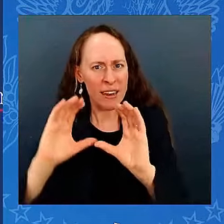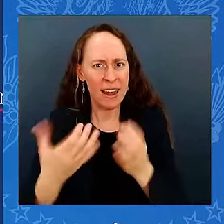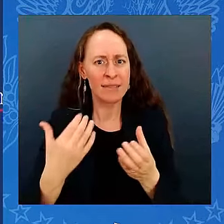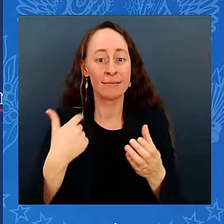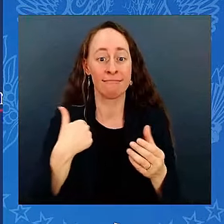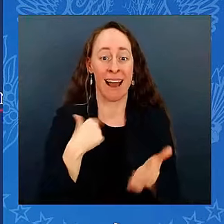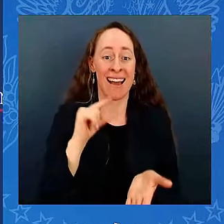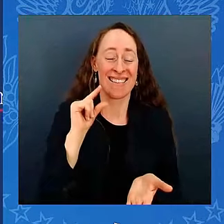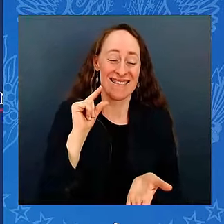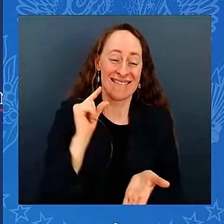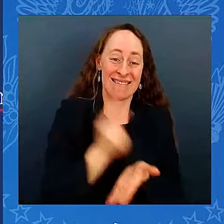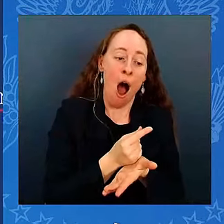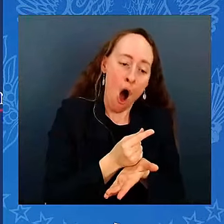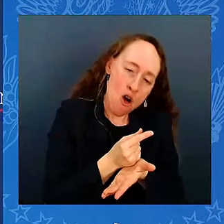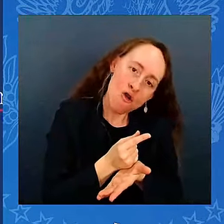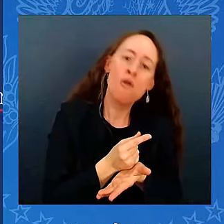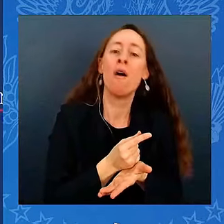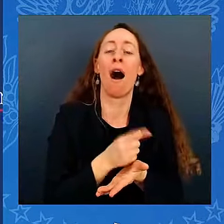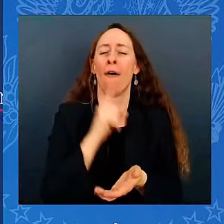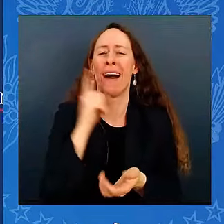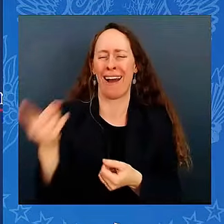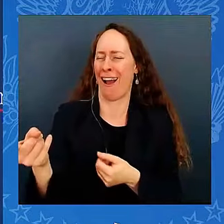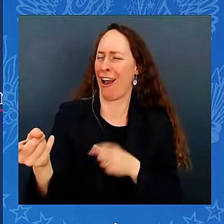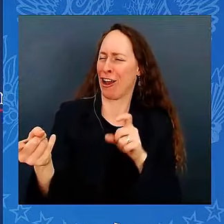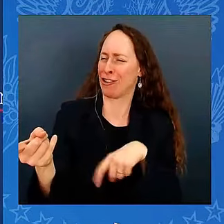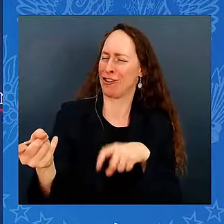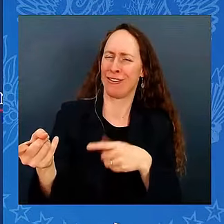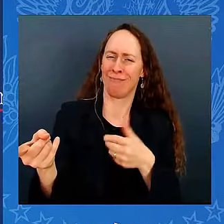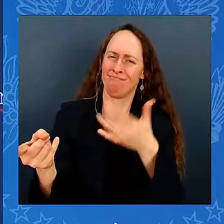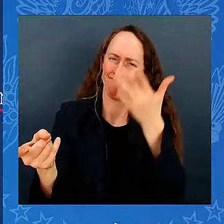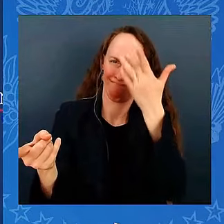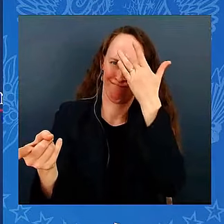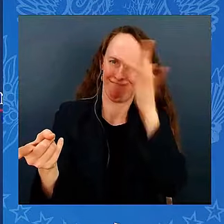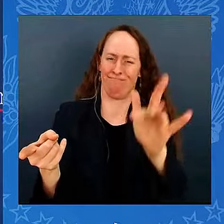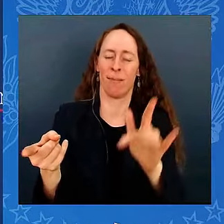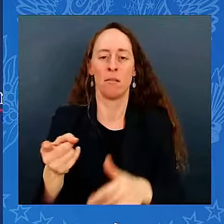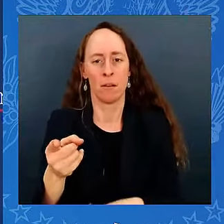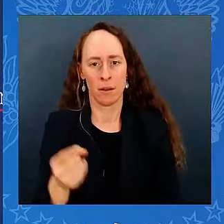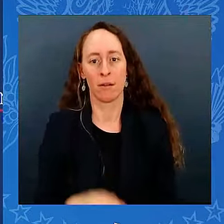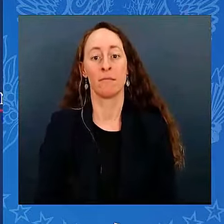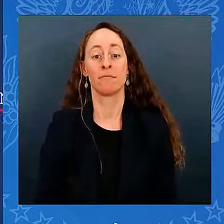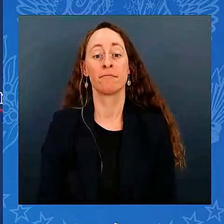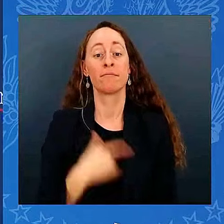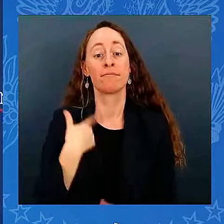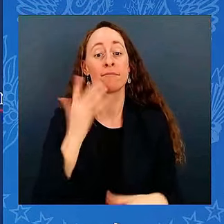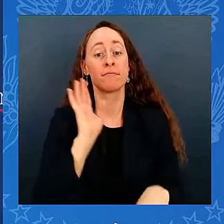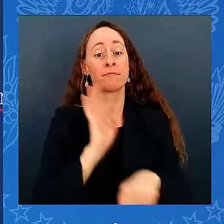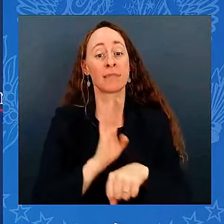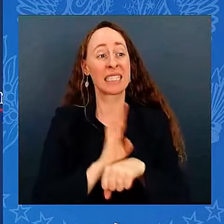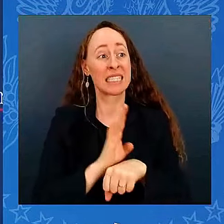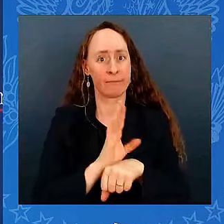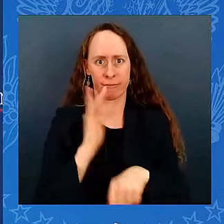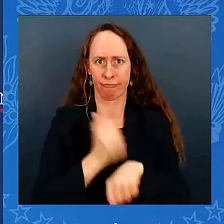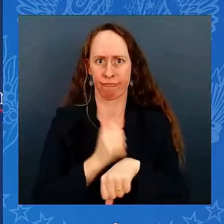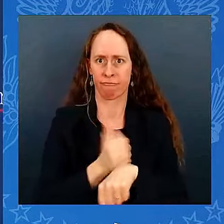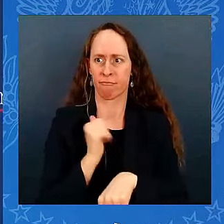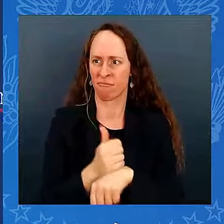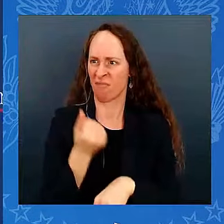Nineteen million people have applied to start new businesses. That's a record. And here's the thing about those new businesses.